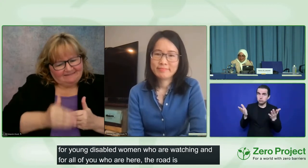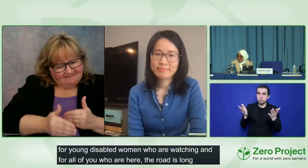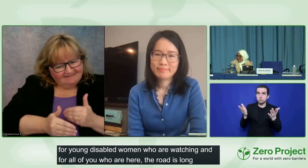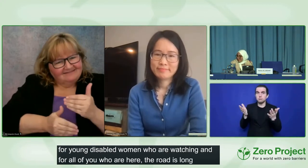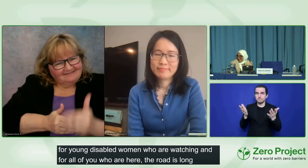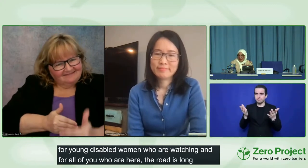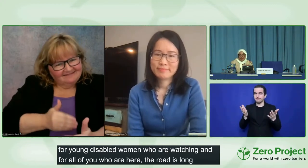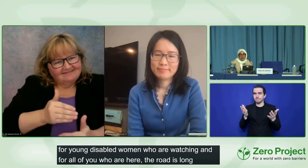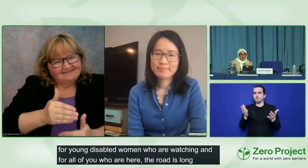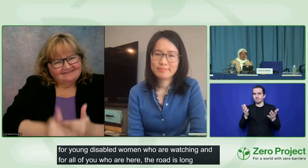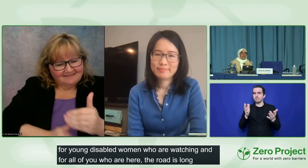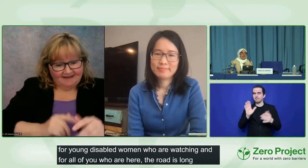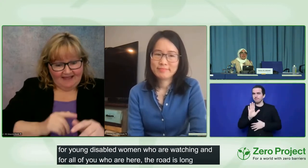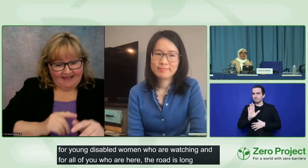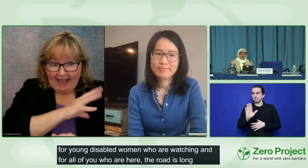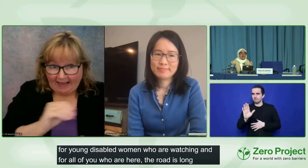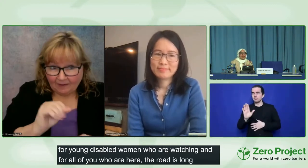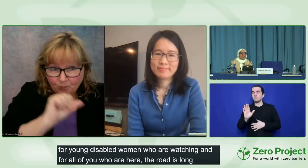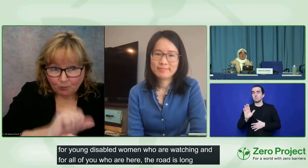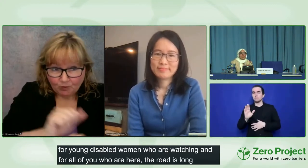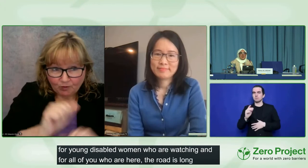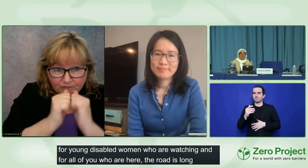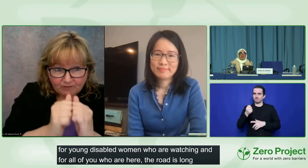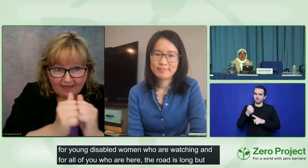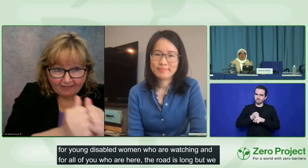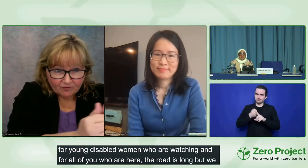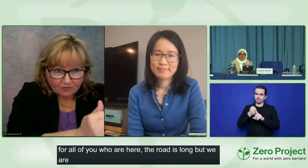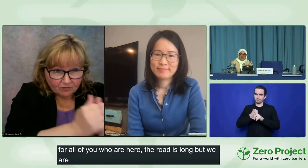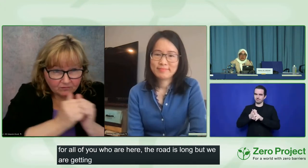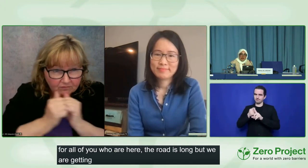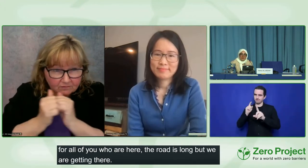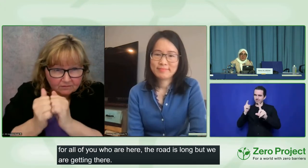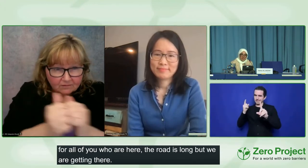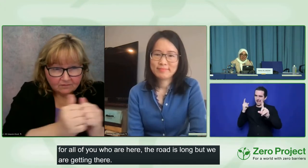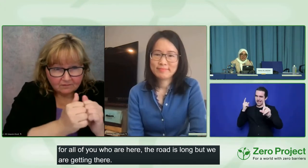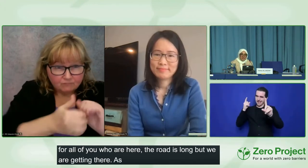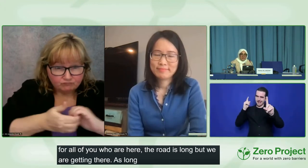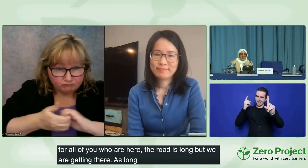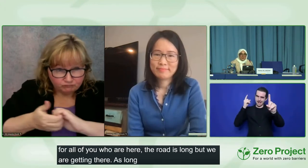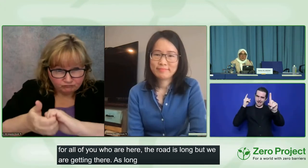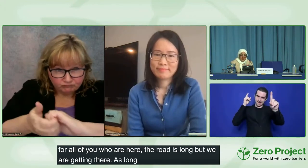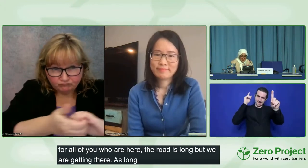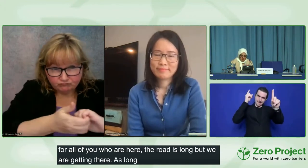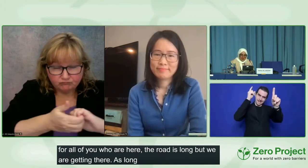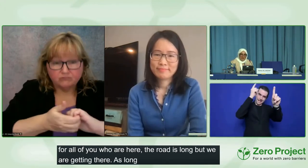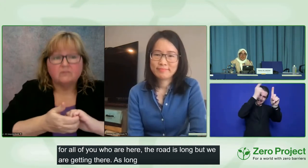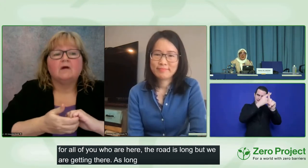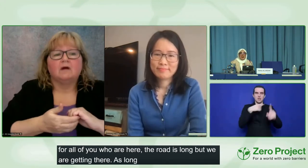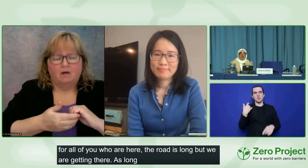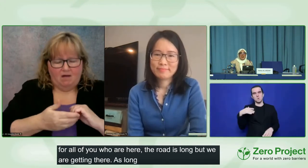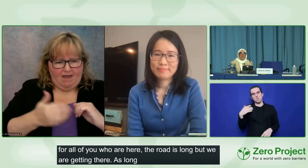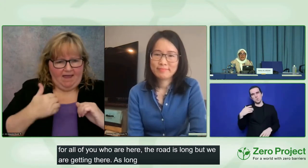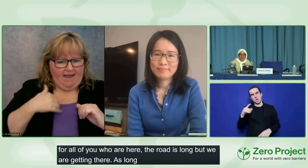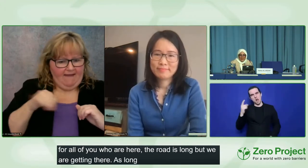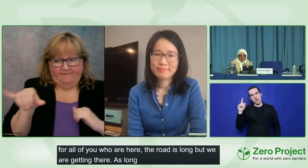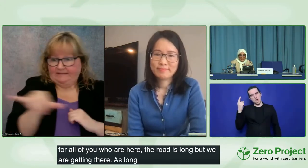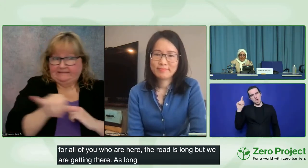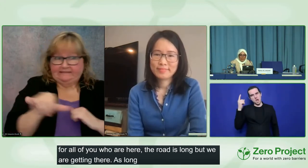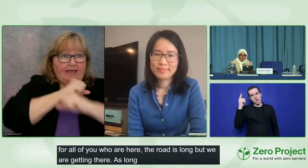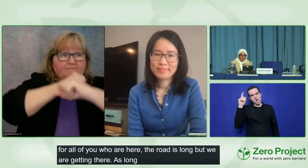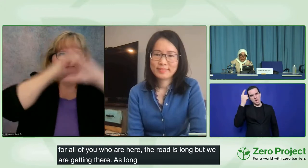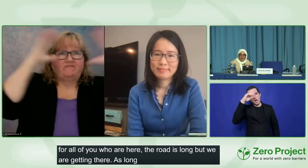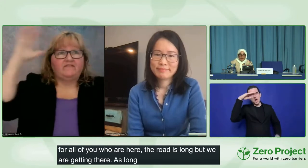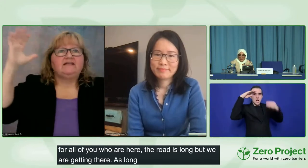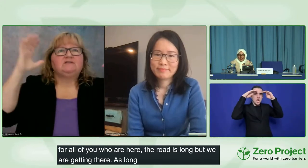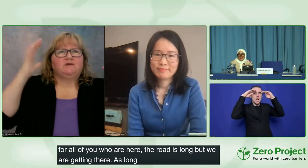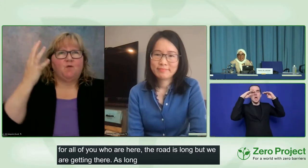working together as one, and we have a shared vision, we